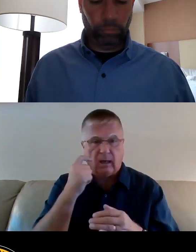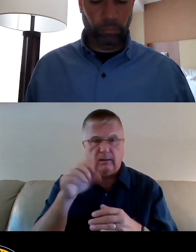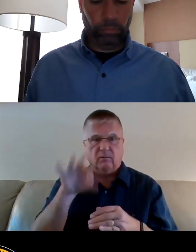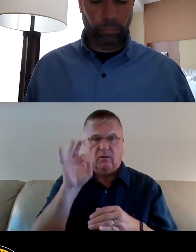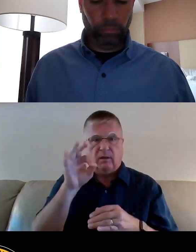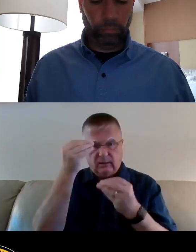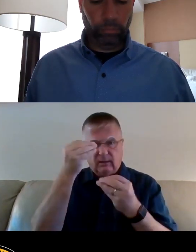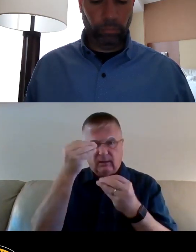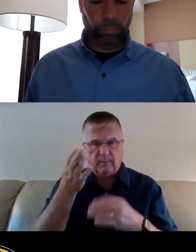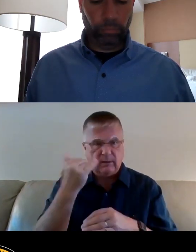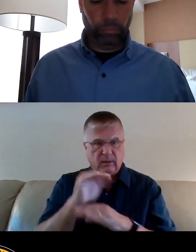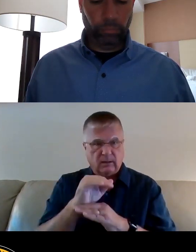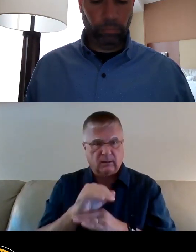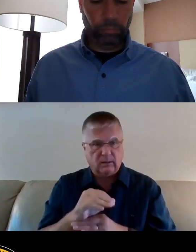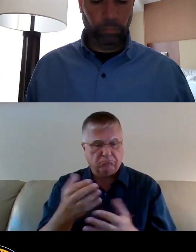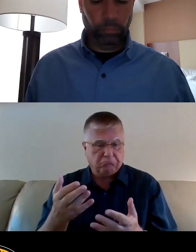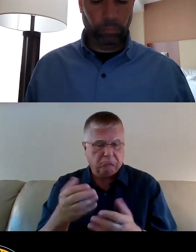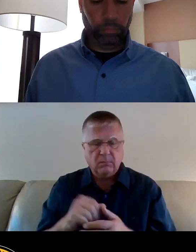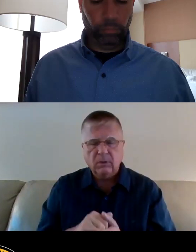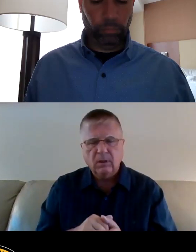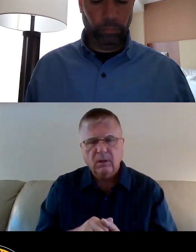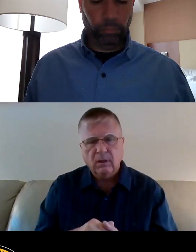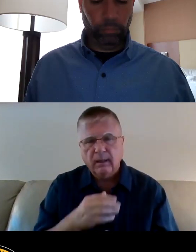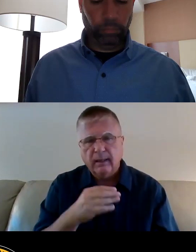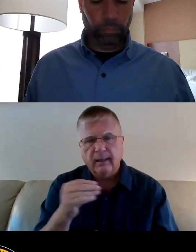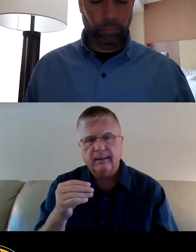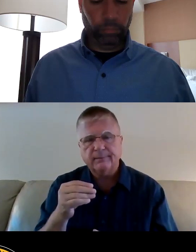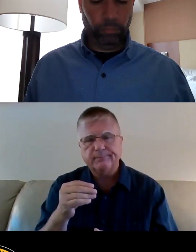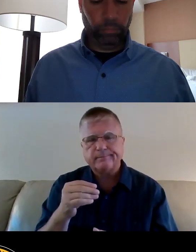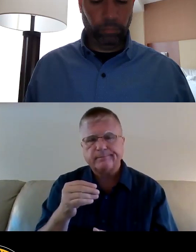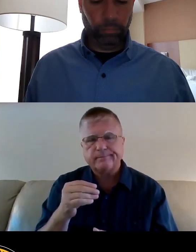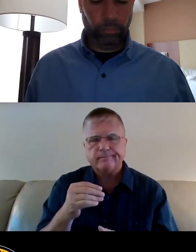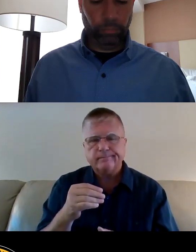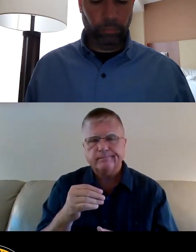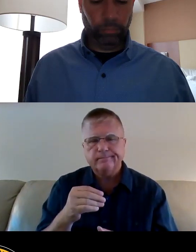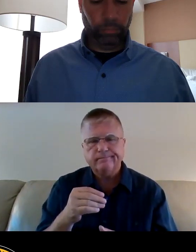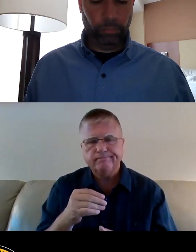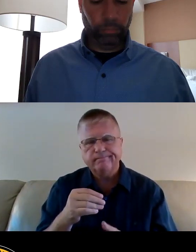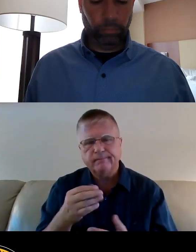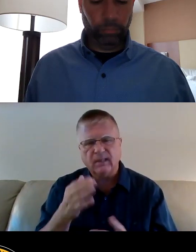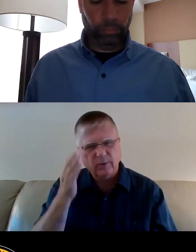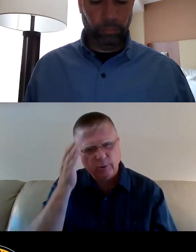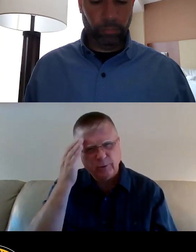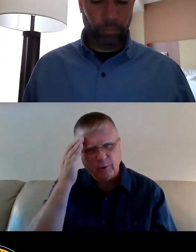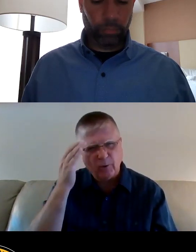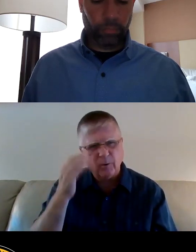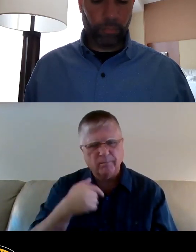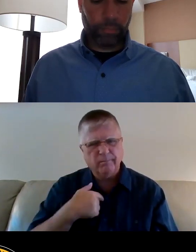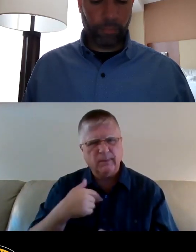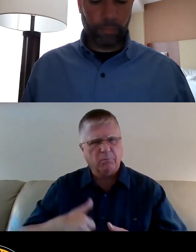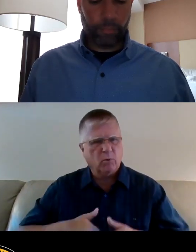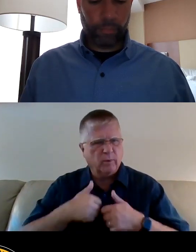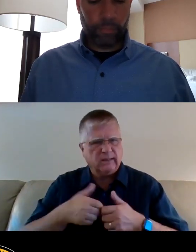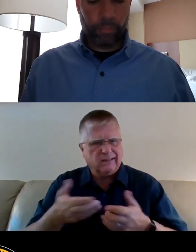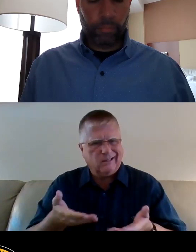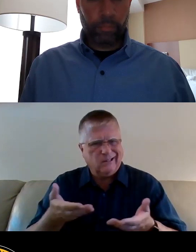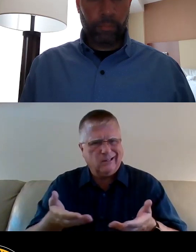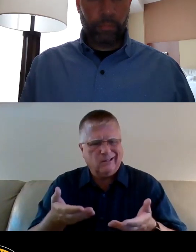last night, and as a resident of the city,